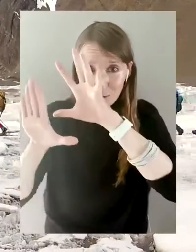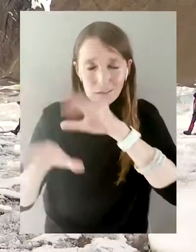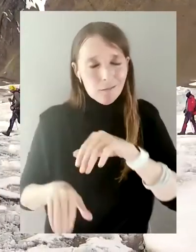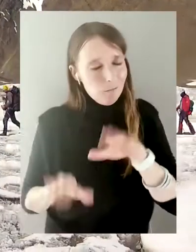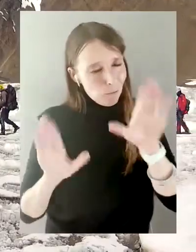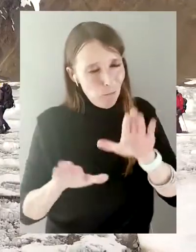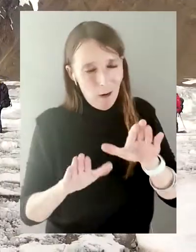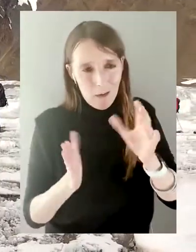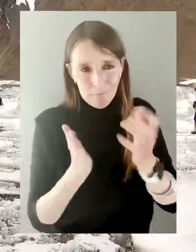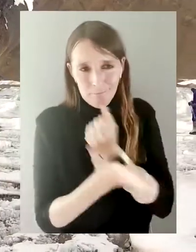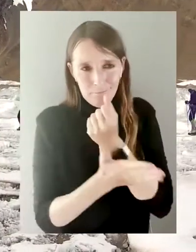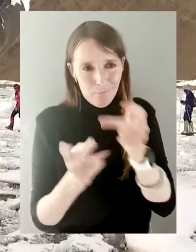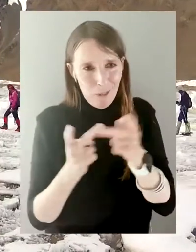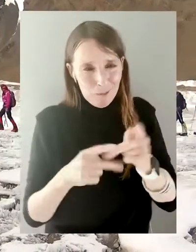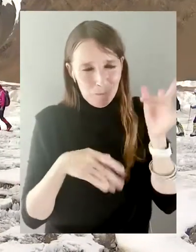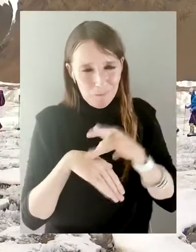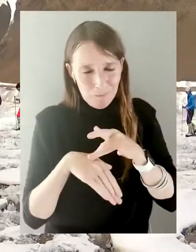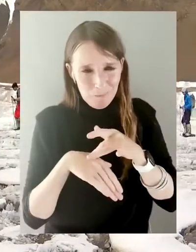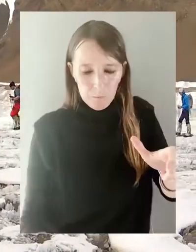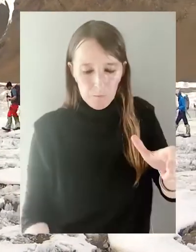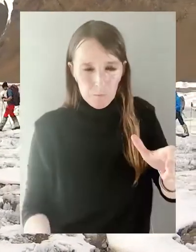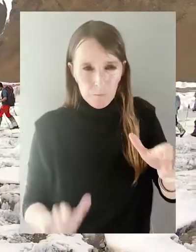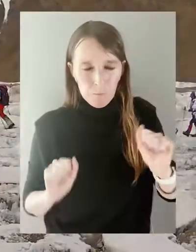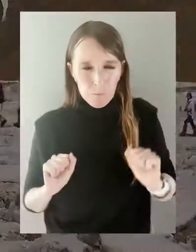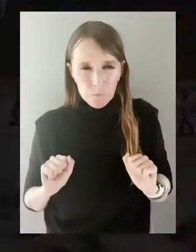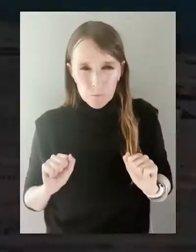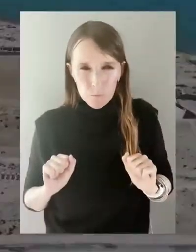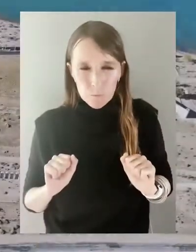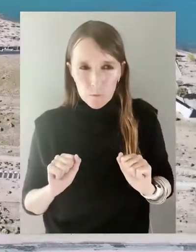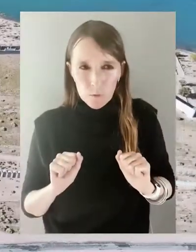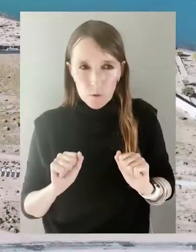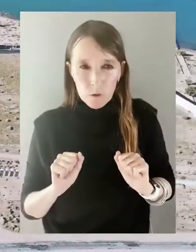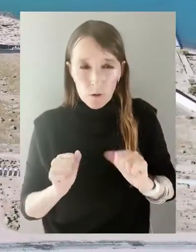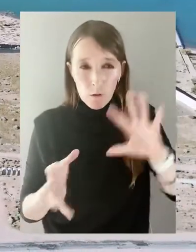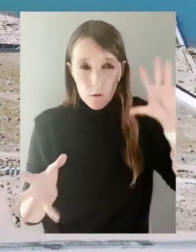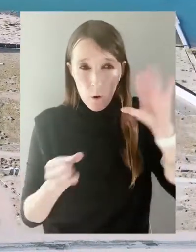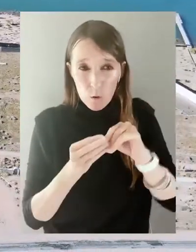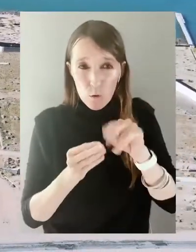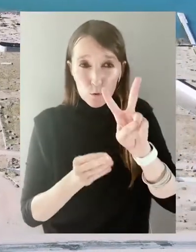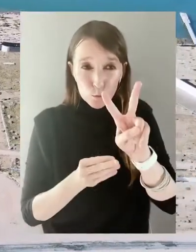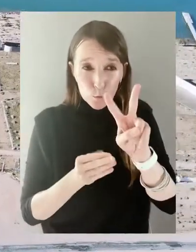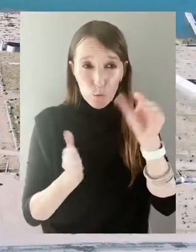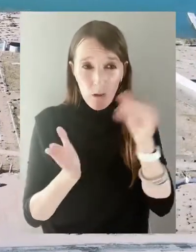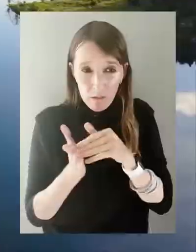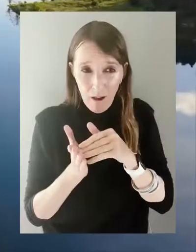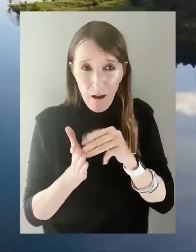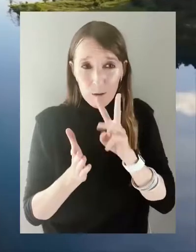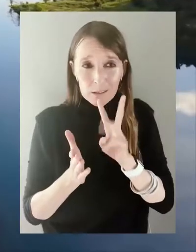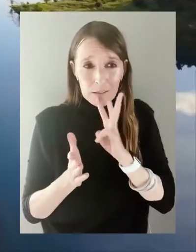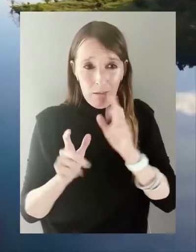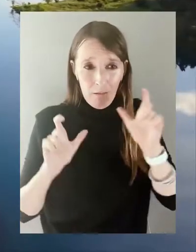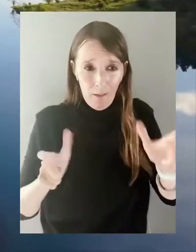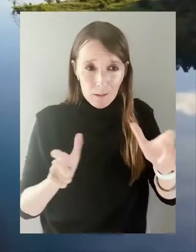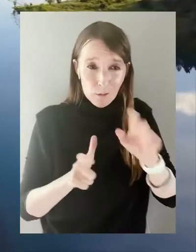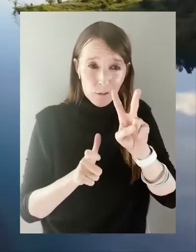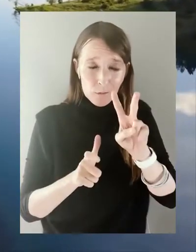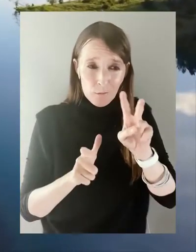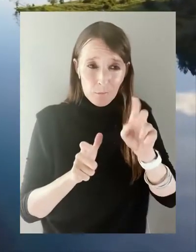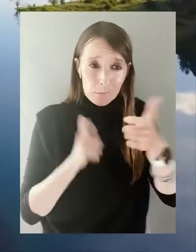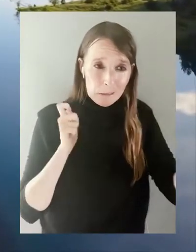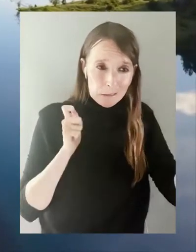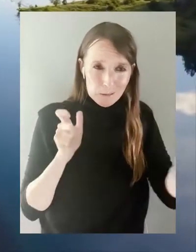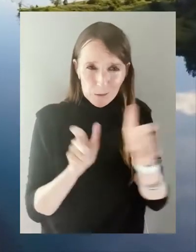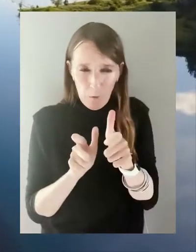for alpinism and mountaineering. Kyrgyzstan is a country of celestial lakes. There are almost 2